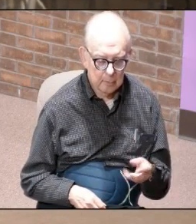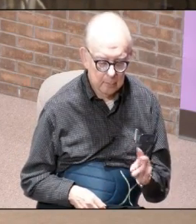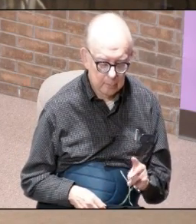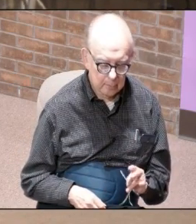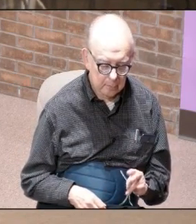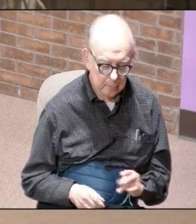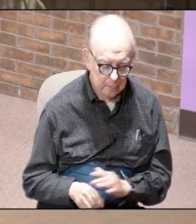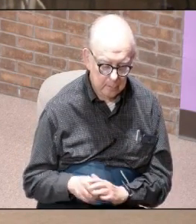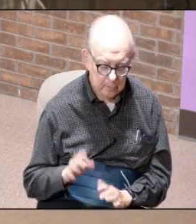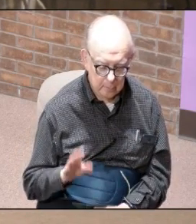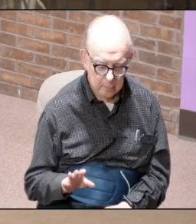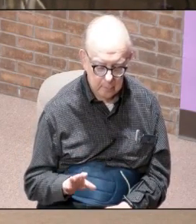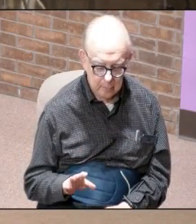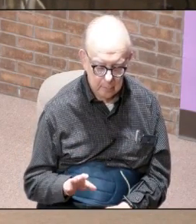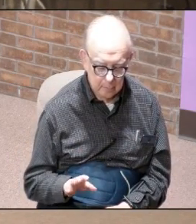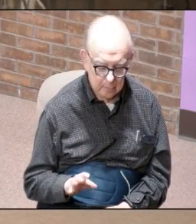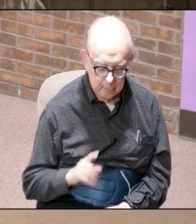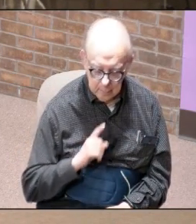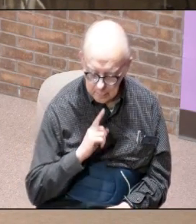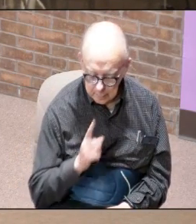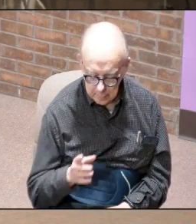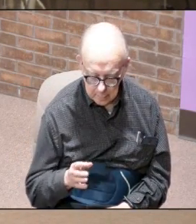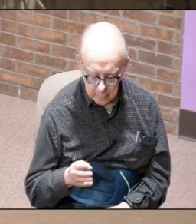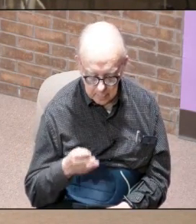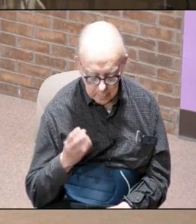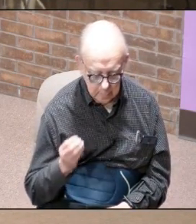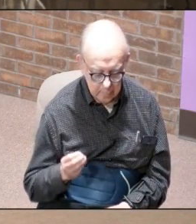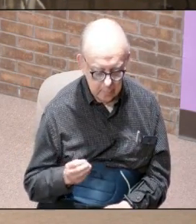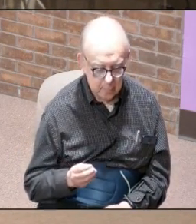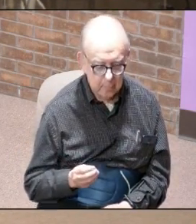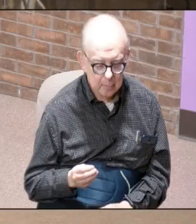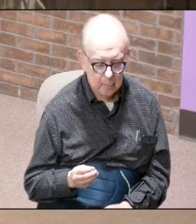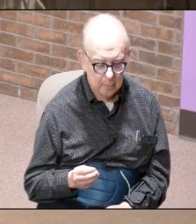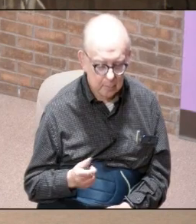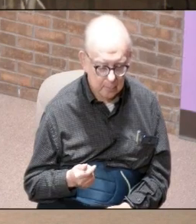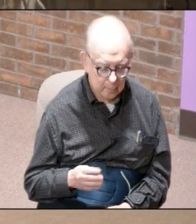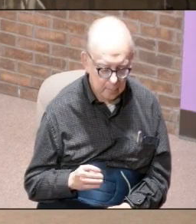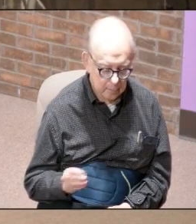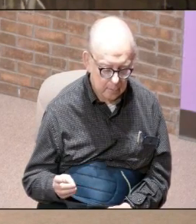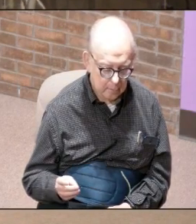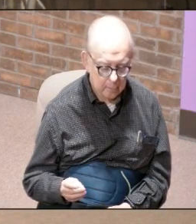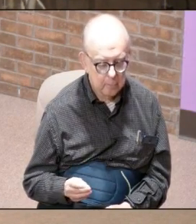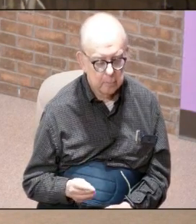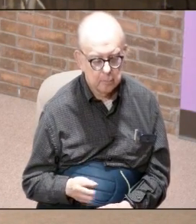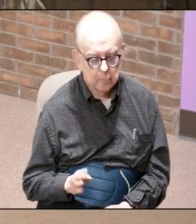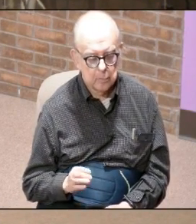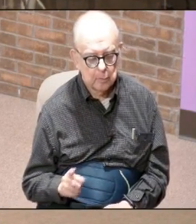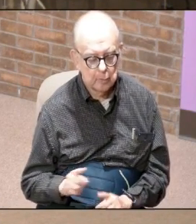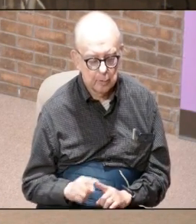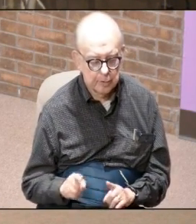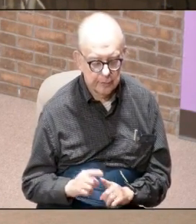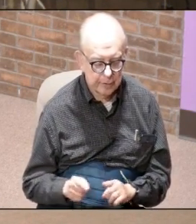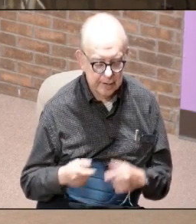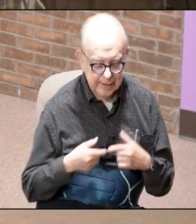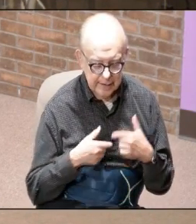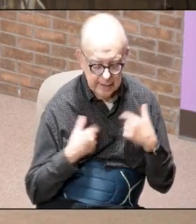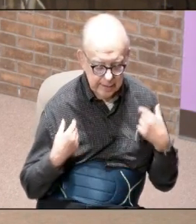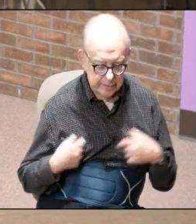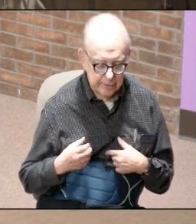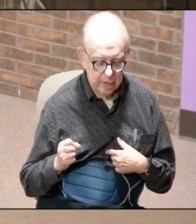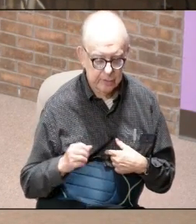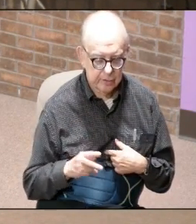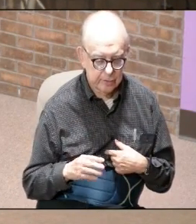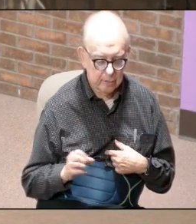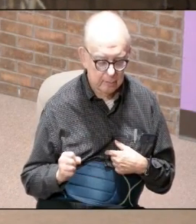verse number 5 God instructed Moses to have them to use gold blue purple scarlet yarn and fine linen in the weaving